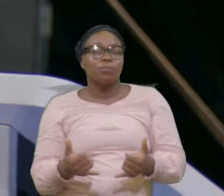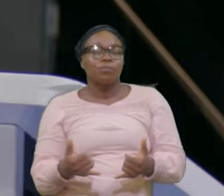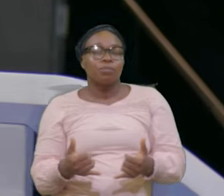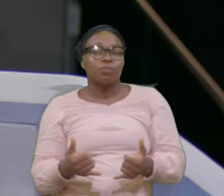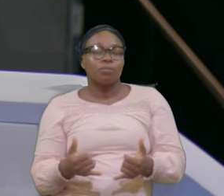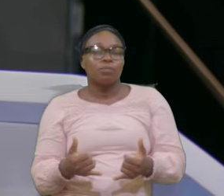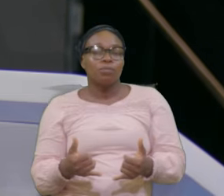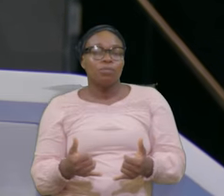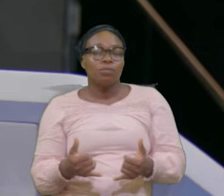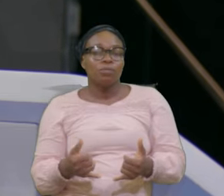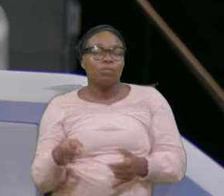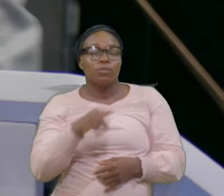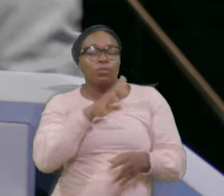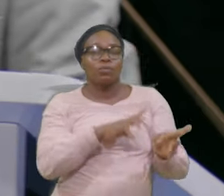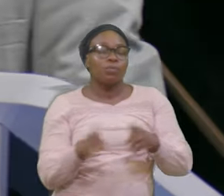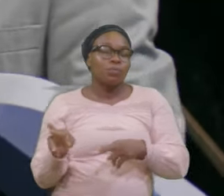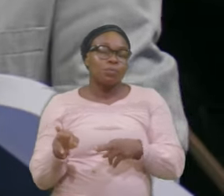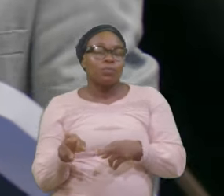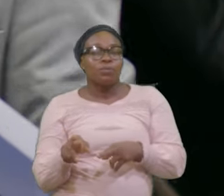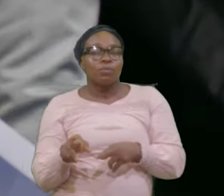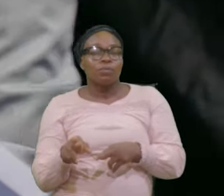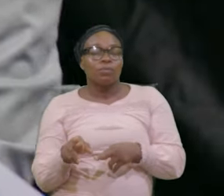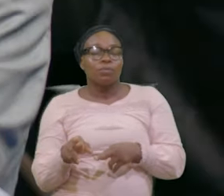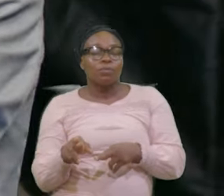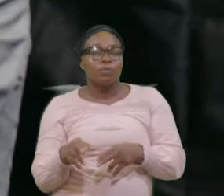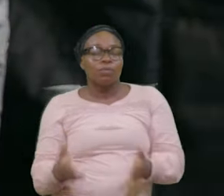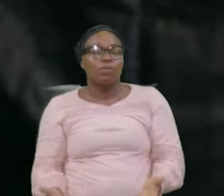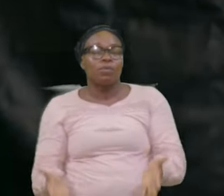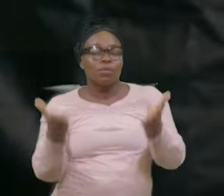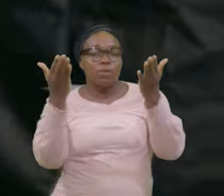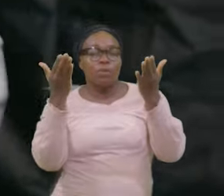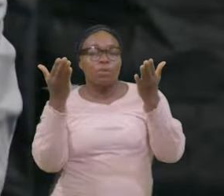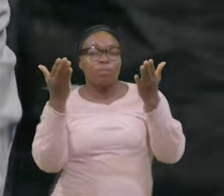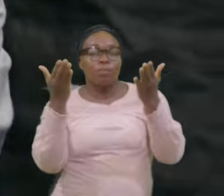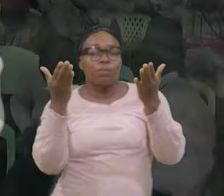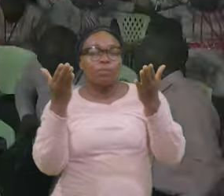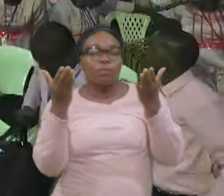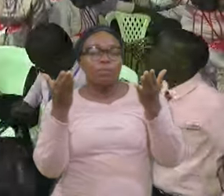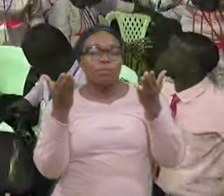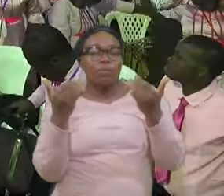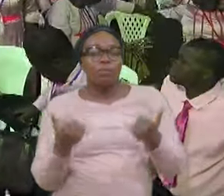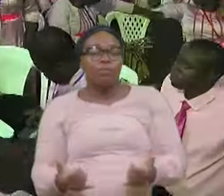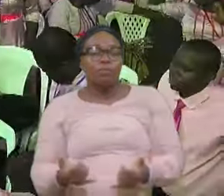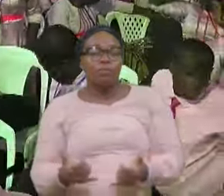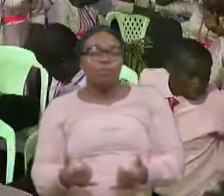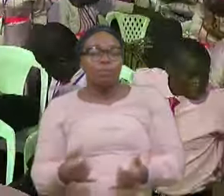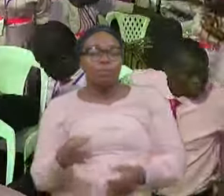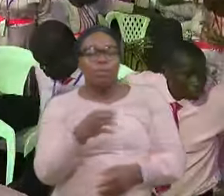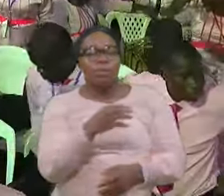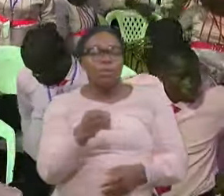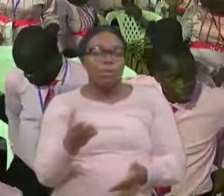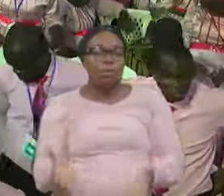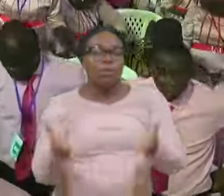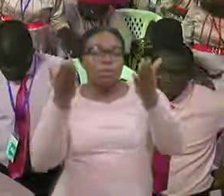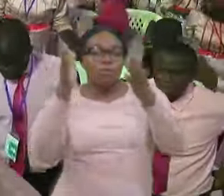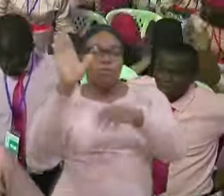Concluded And Can We All Rise Up Let's Rise Up Wherever We Are And Lift Up Your Hand Unto God And Say